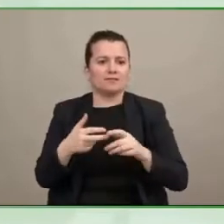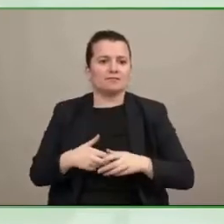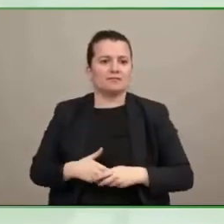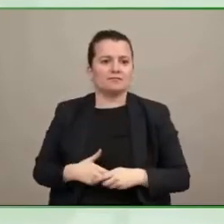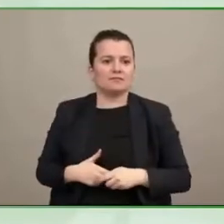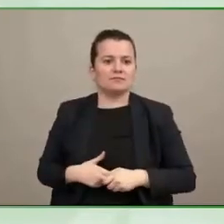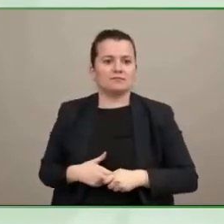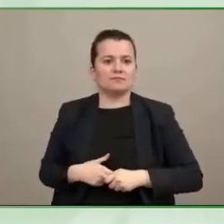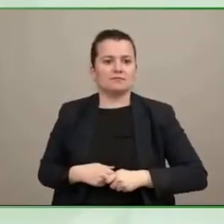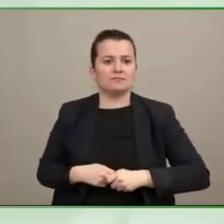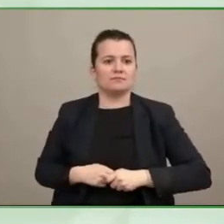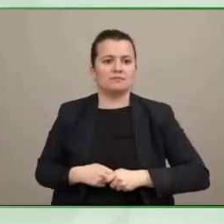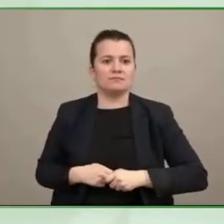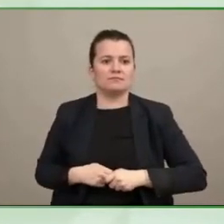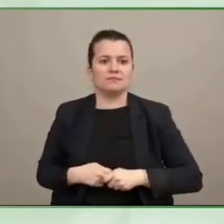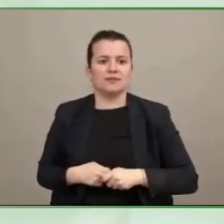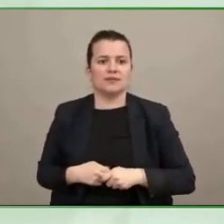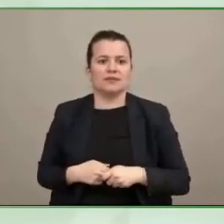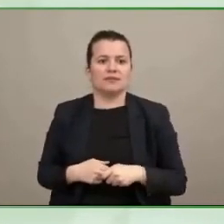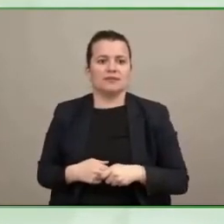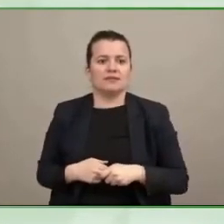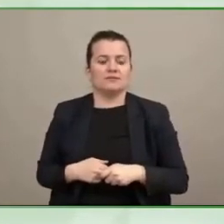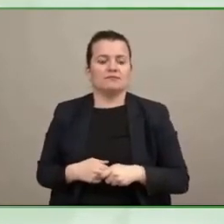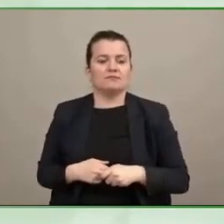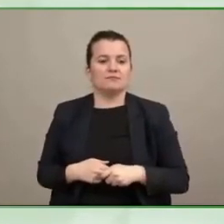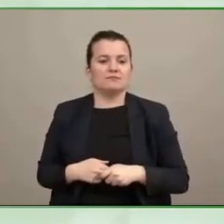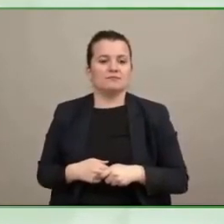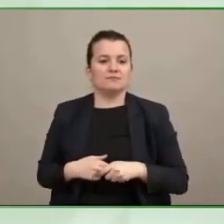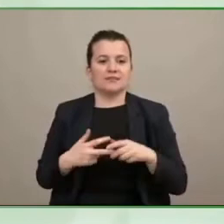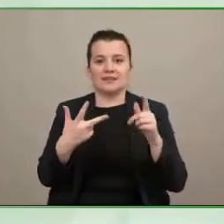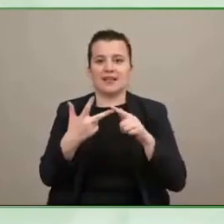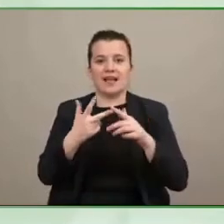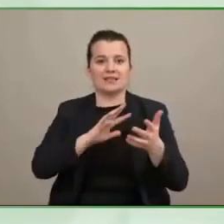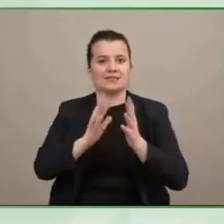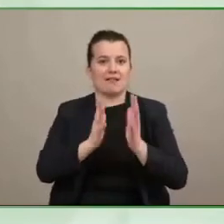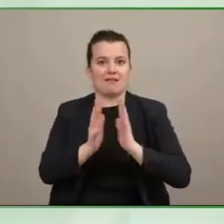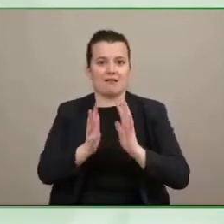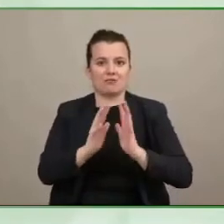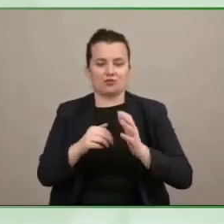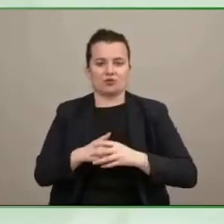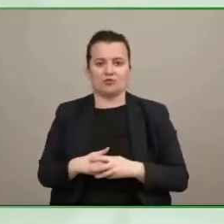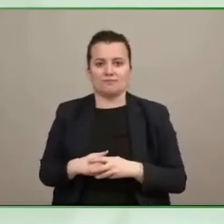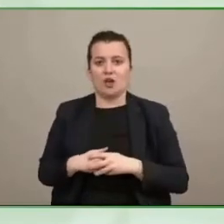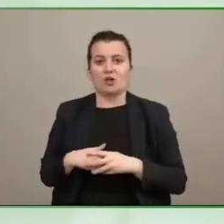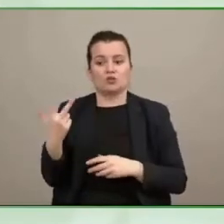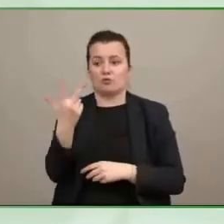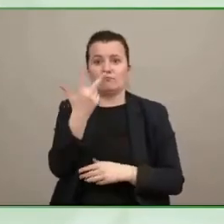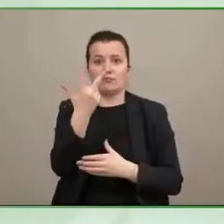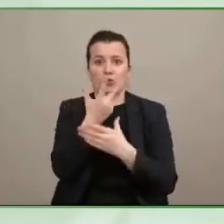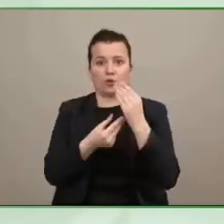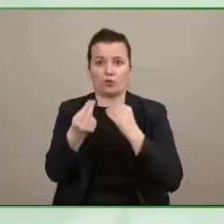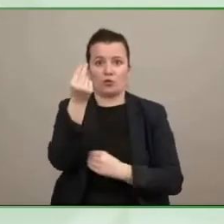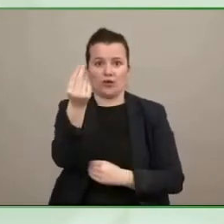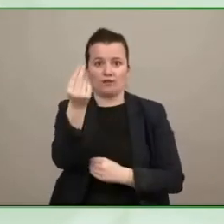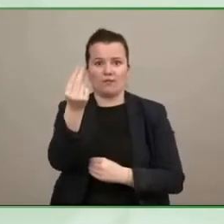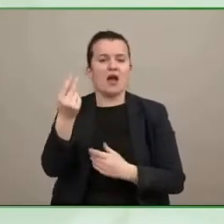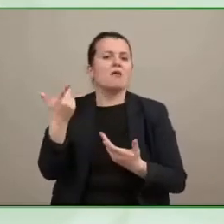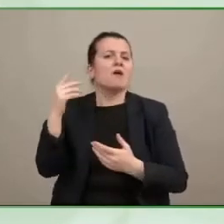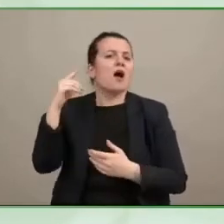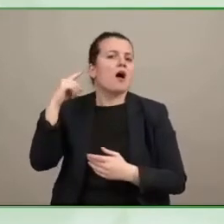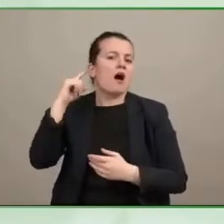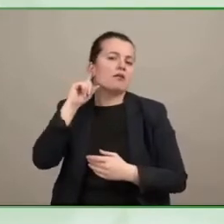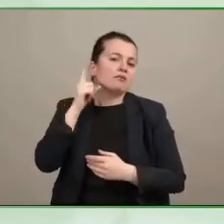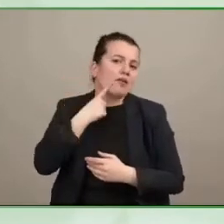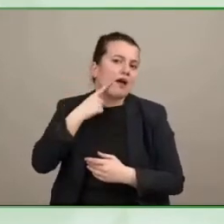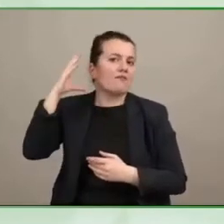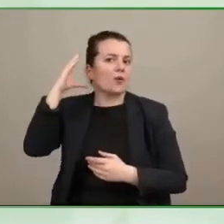effective communication to reach the full spectrum of people with hearing loss which ranges from a mile to depth and there's a lot of